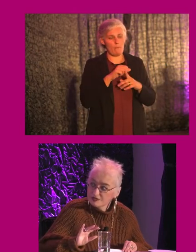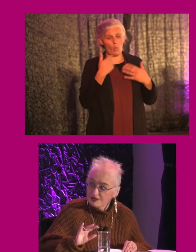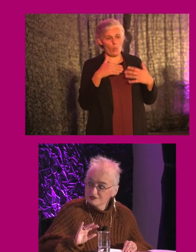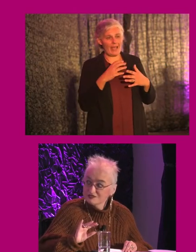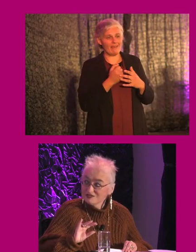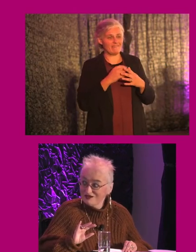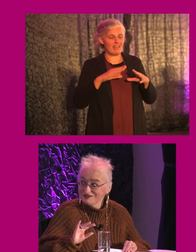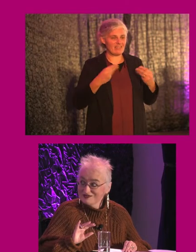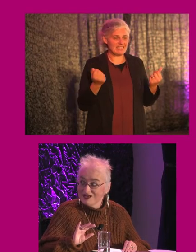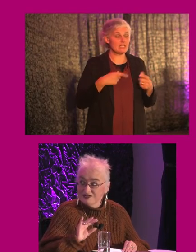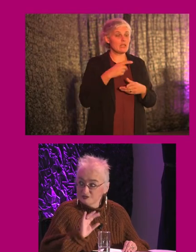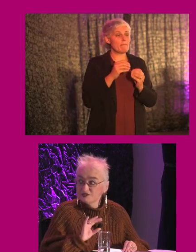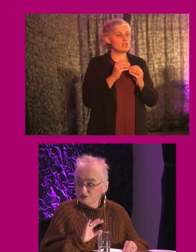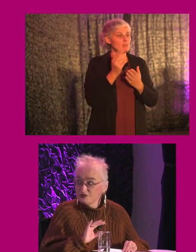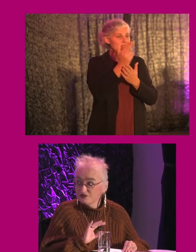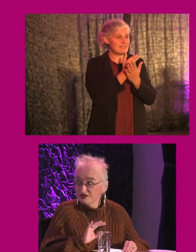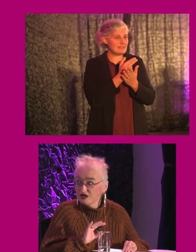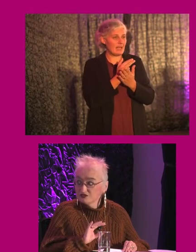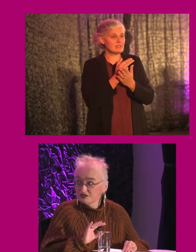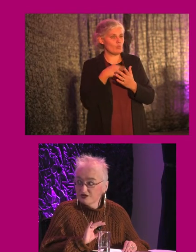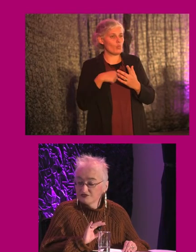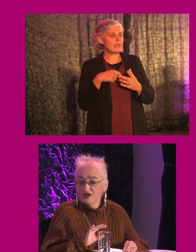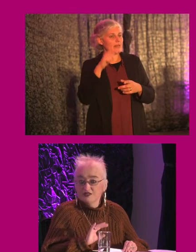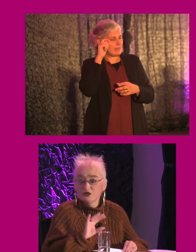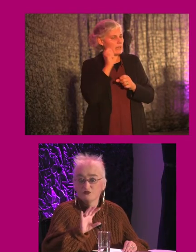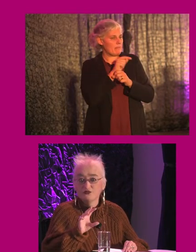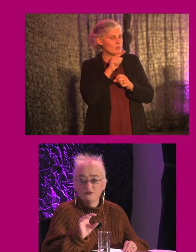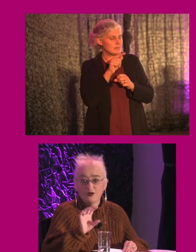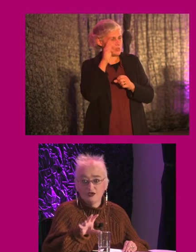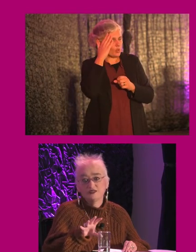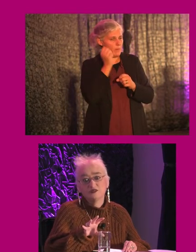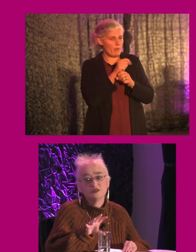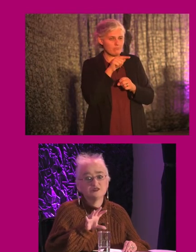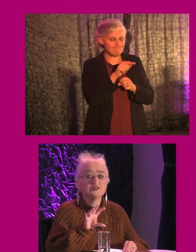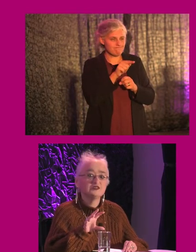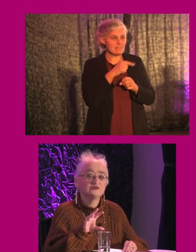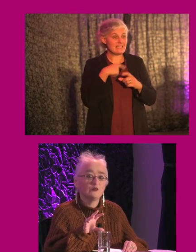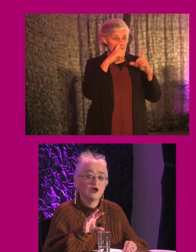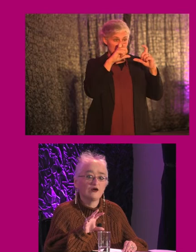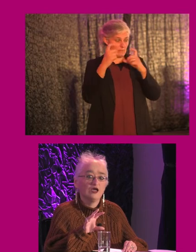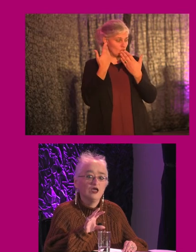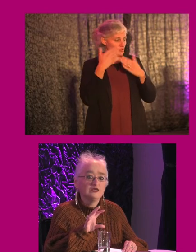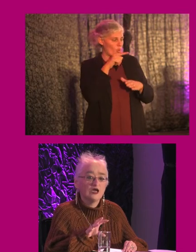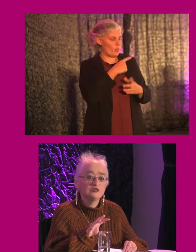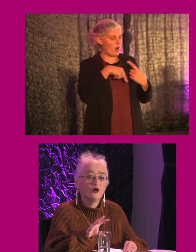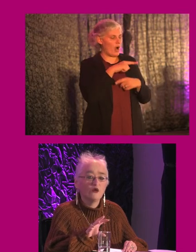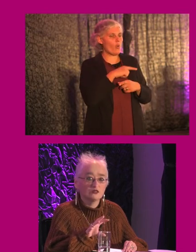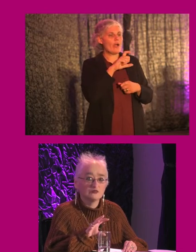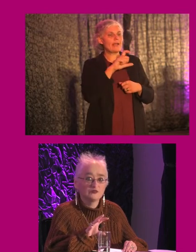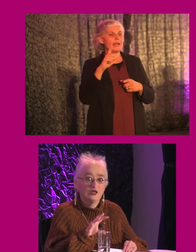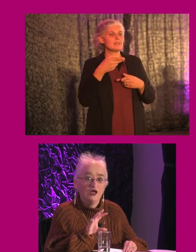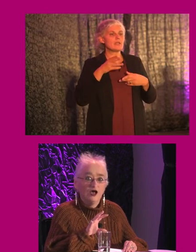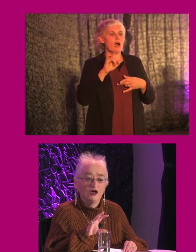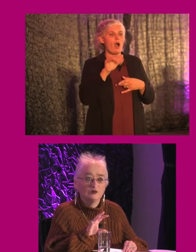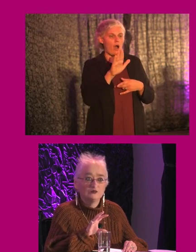mentioning about the design, this was something we were very conscious of. So this image is, this is from our County Hall